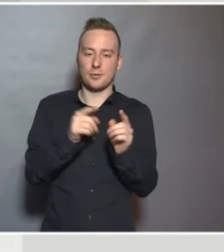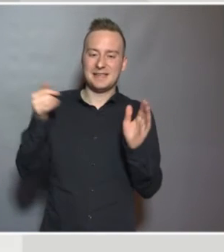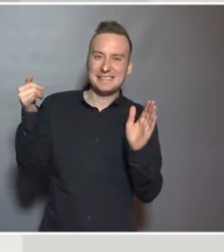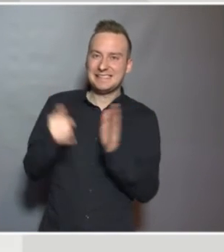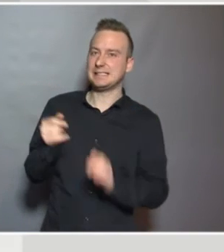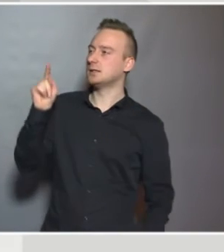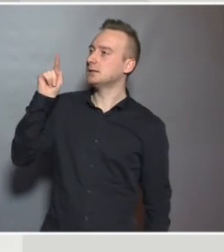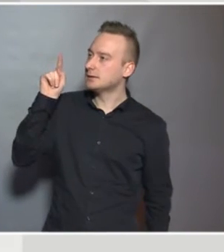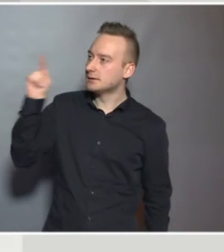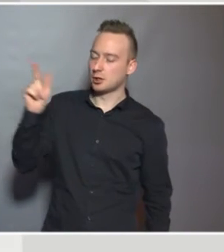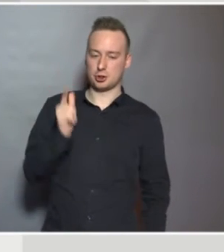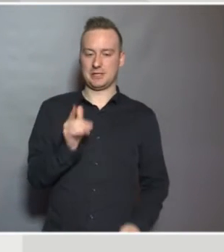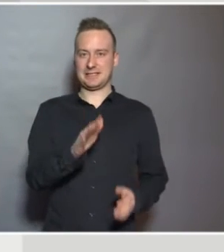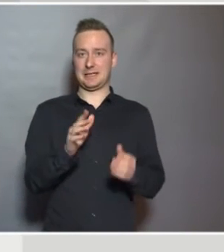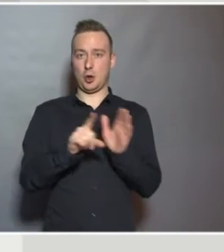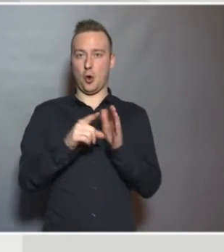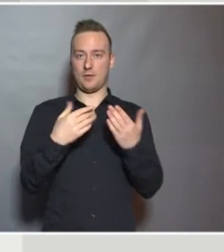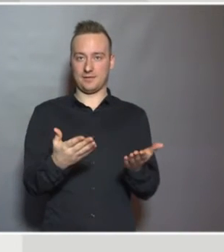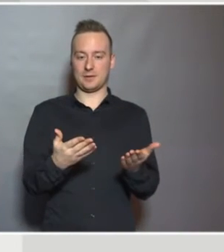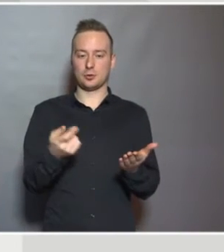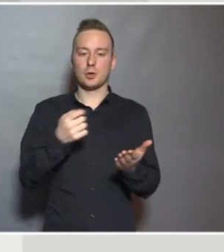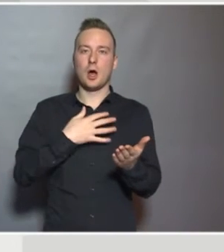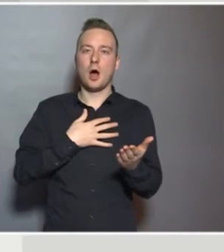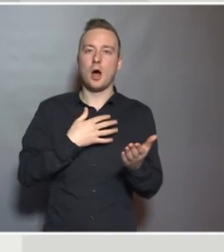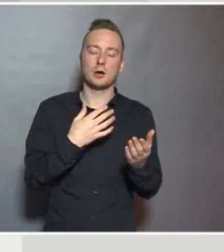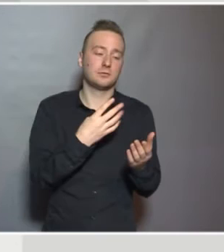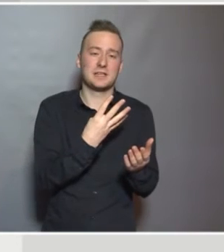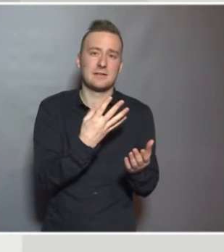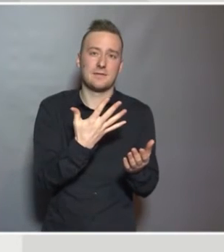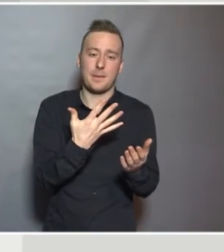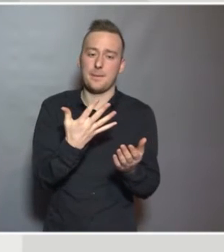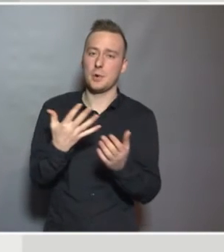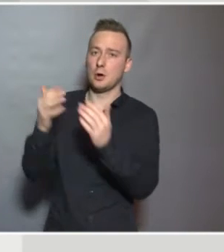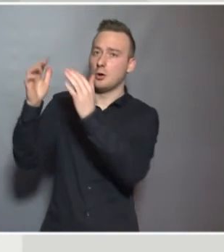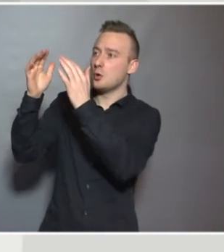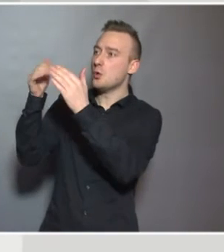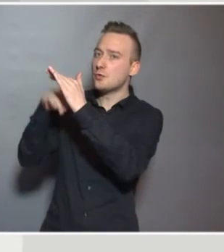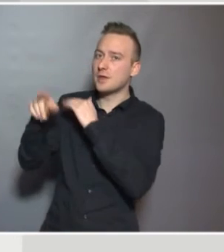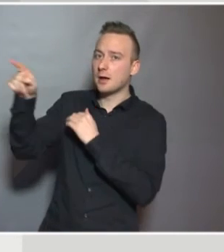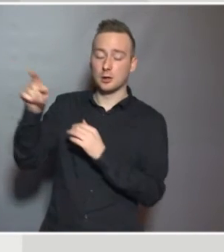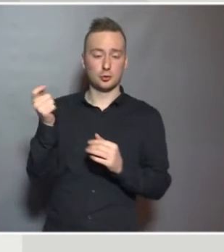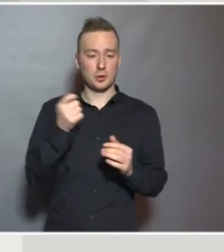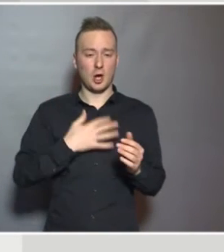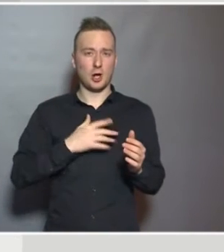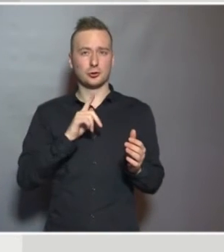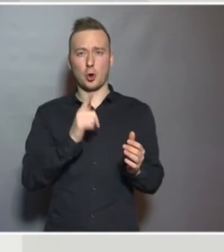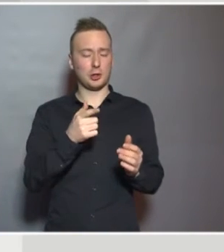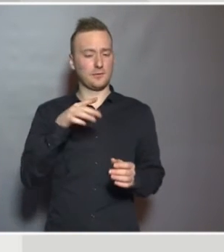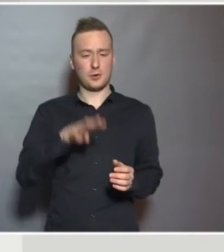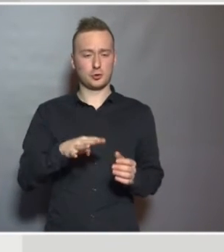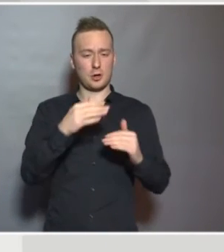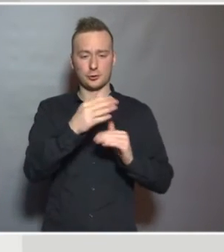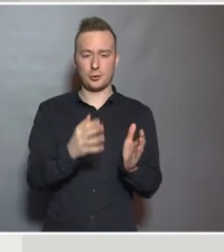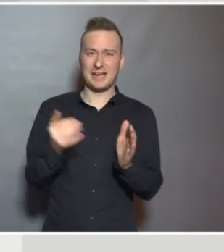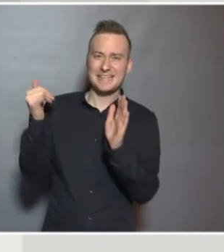their legislation. Some of them just a few, four or five, some of them up to 14, 12 or 14 different categories.